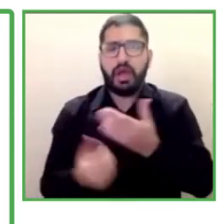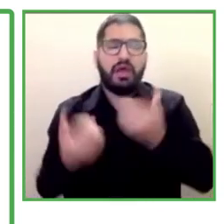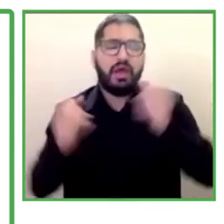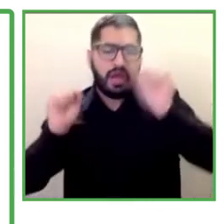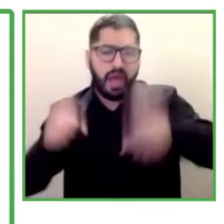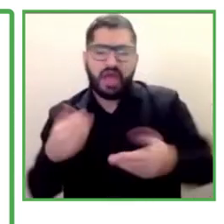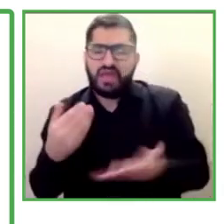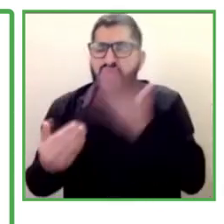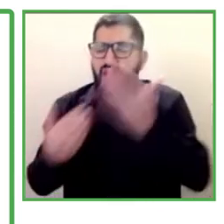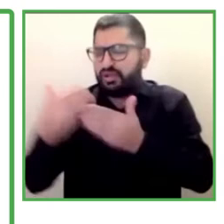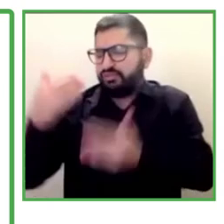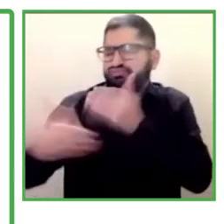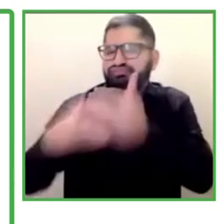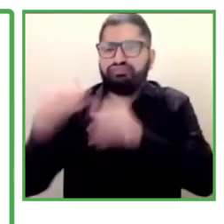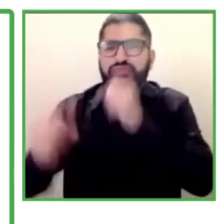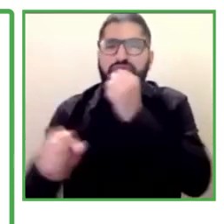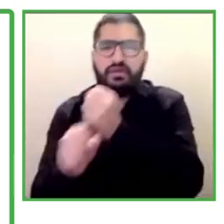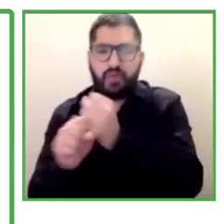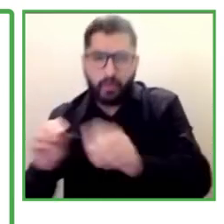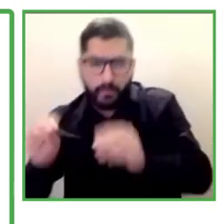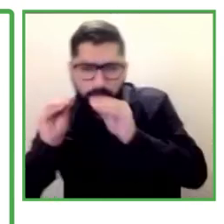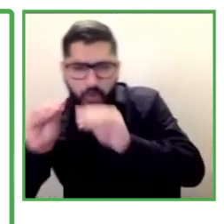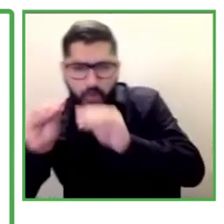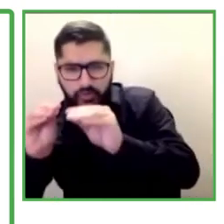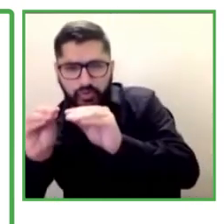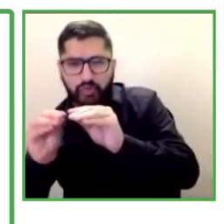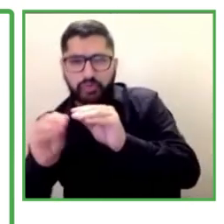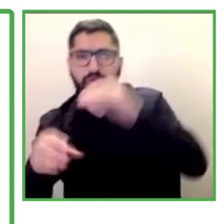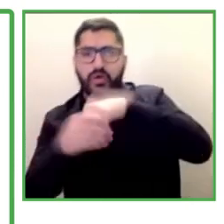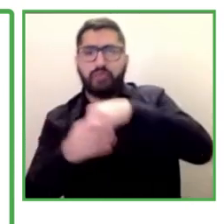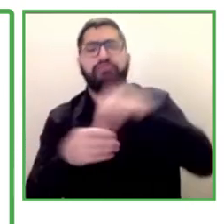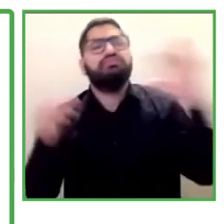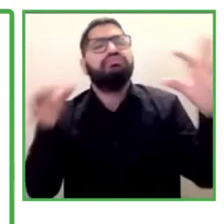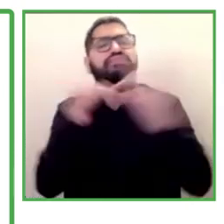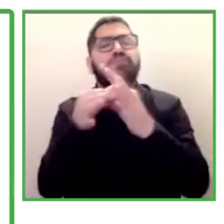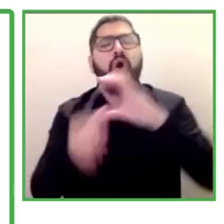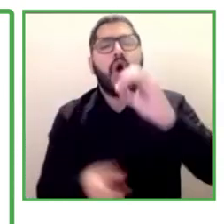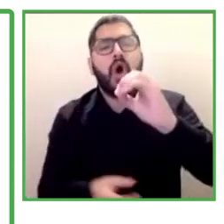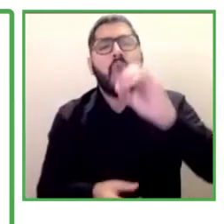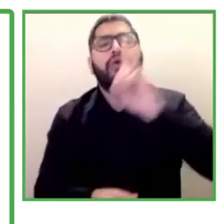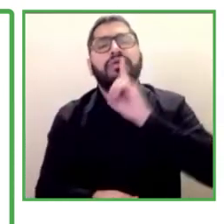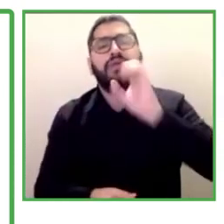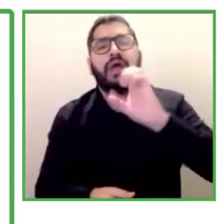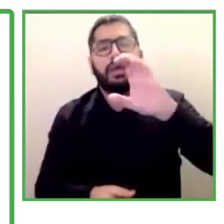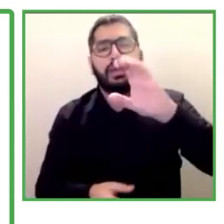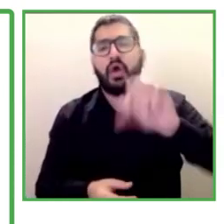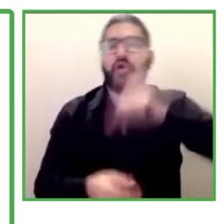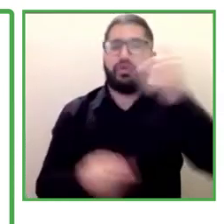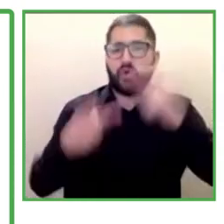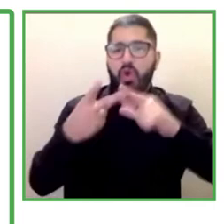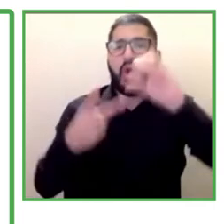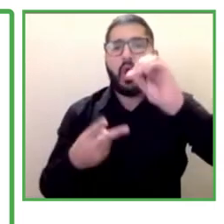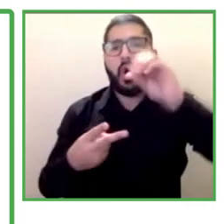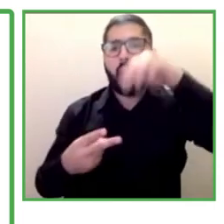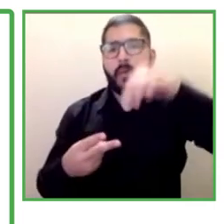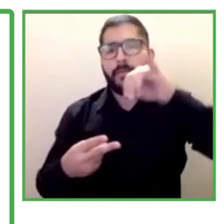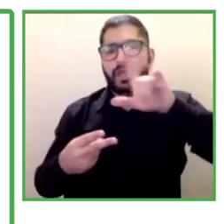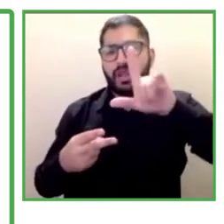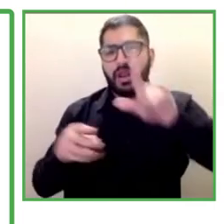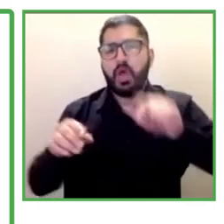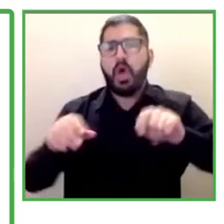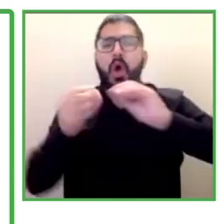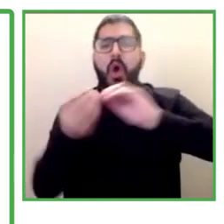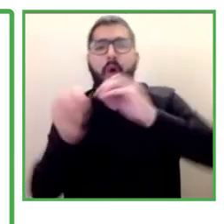facilitate the processes through the OTEX and through the OTEX and OME and the other offices.